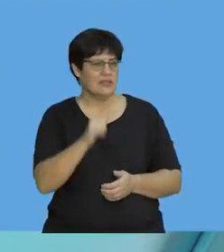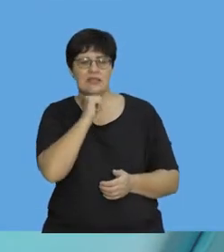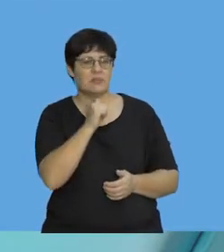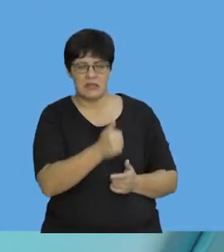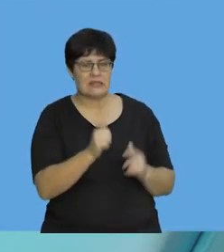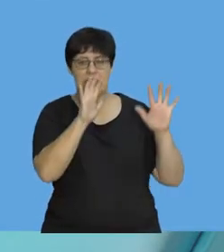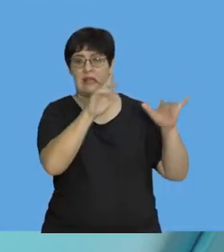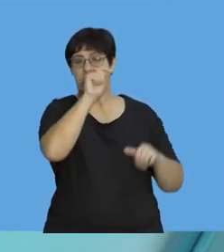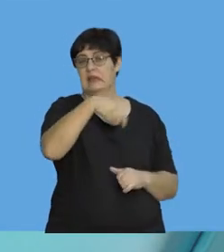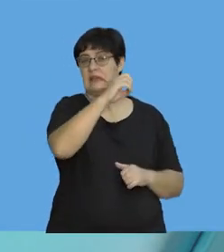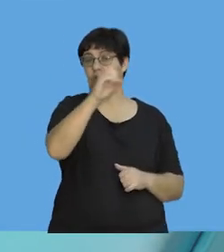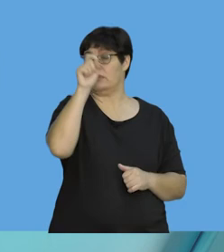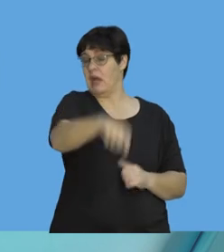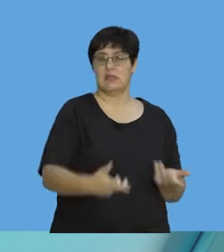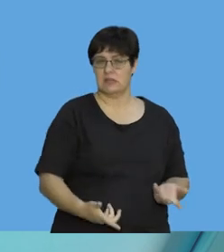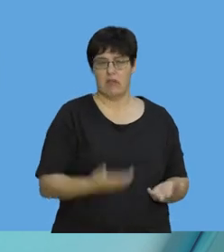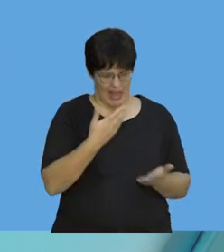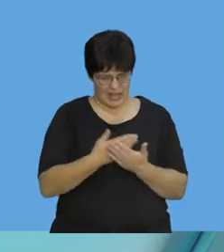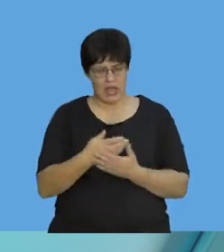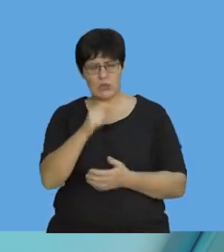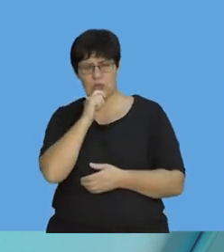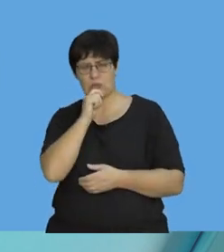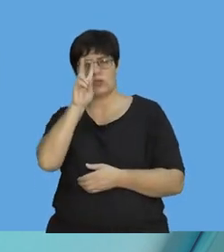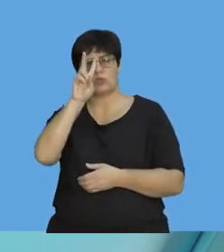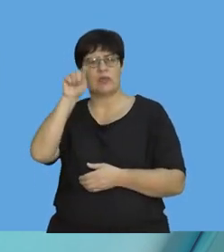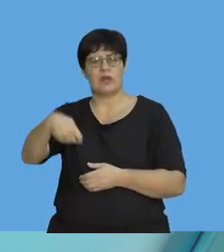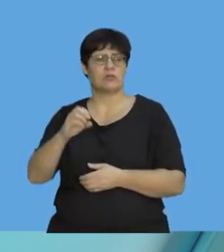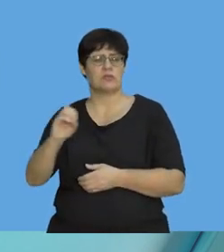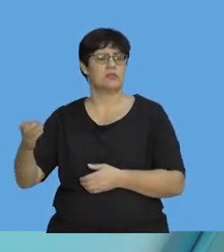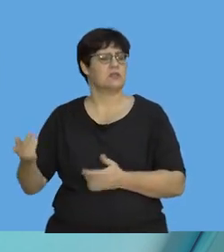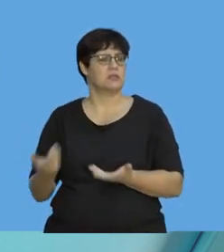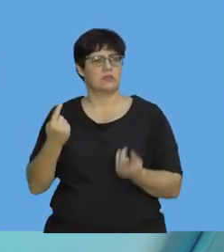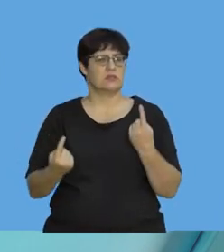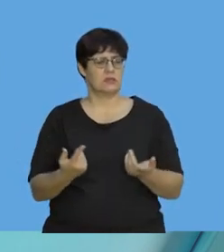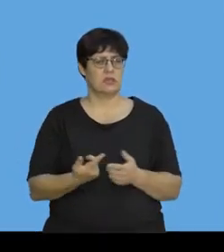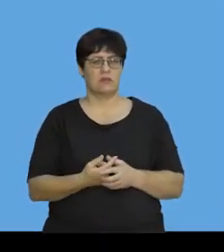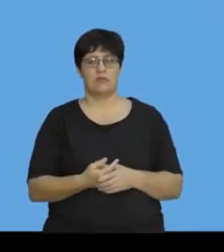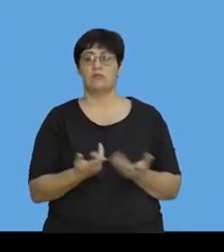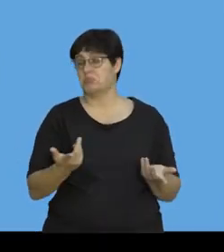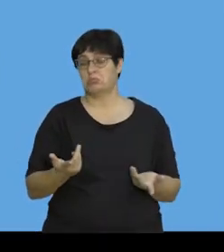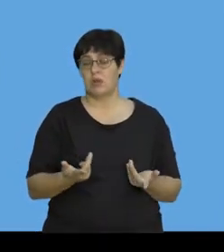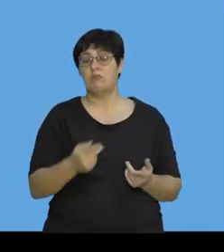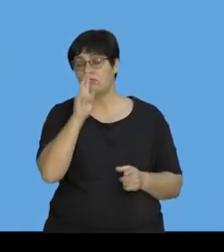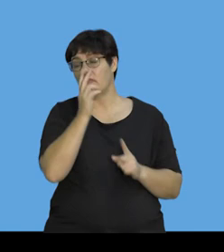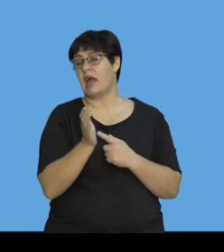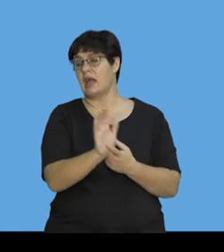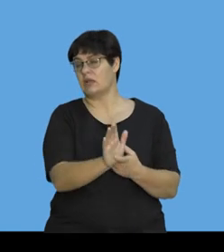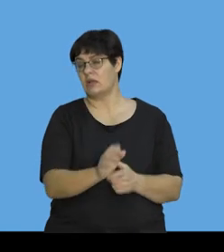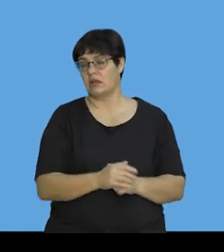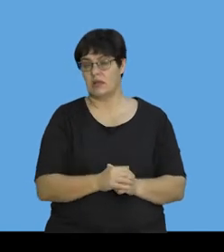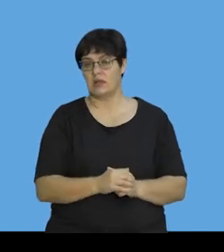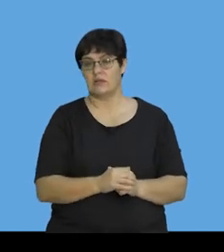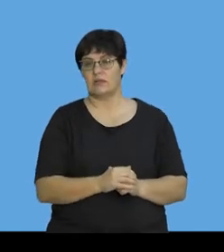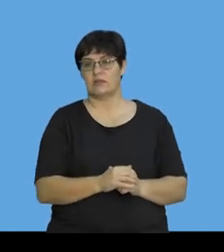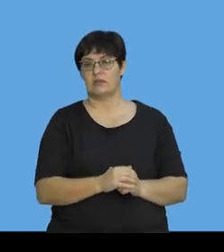You didn't have to use the 10,000 one. You could have used the 2,000. If we go then and use the